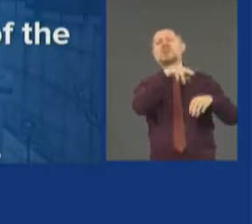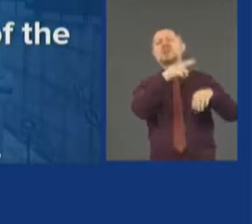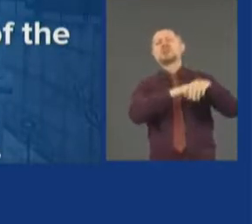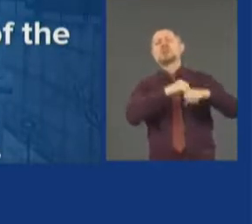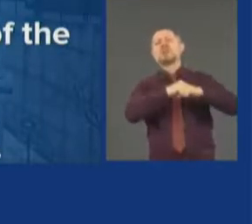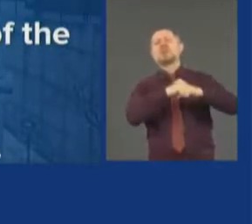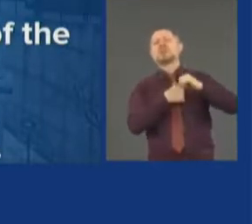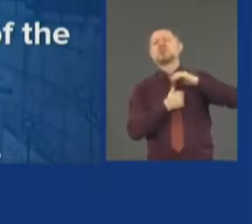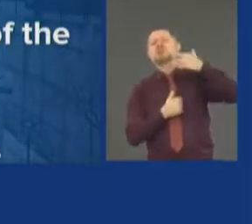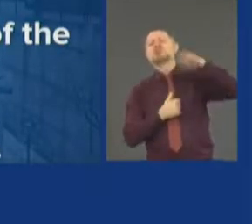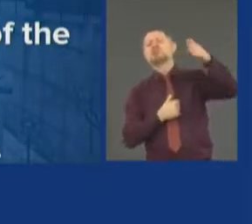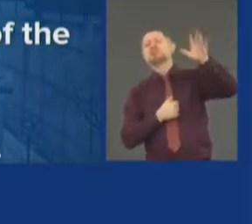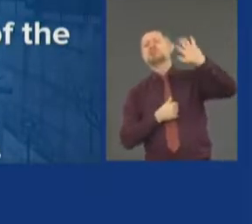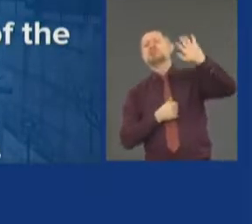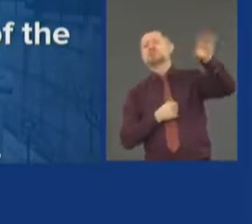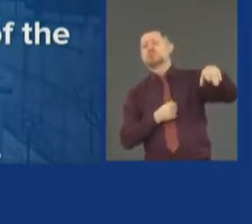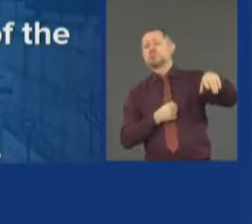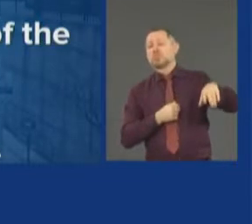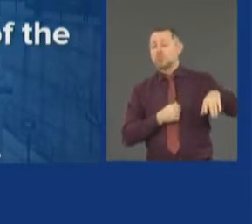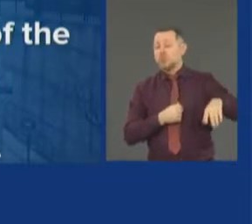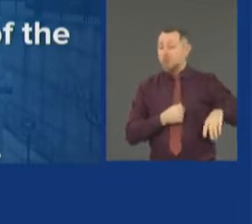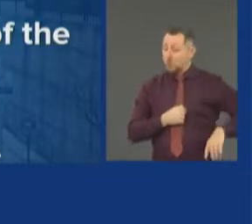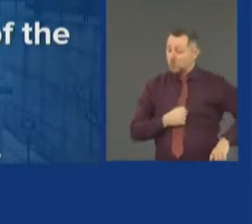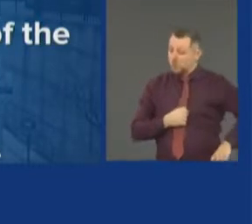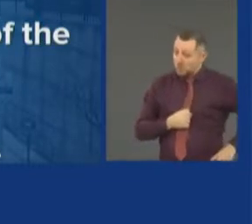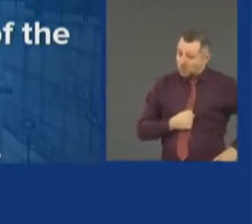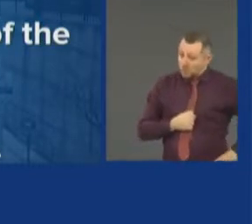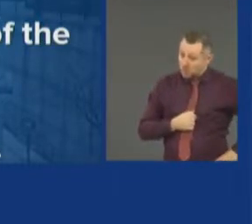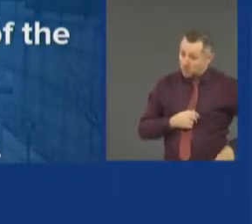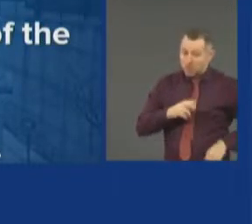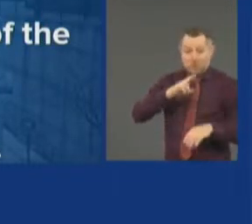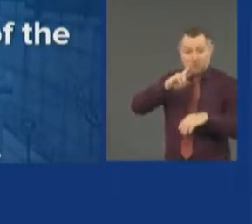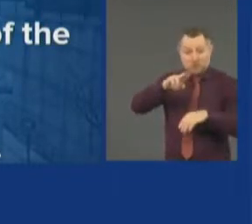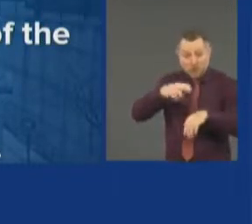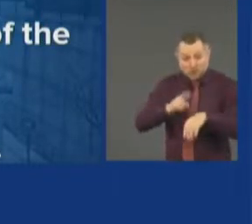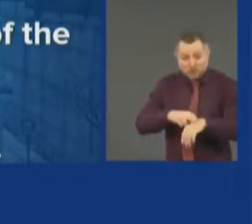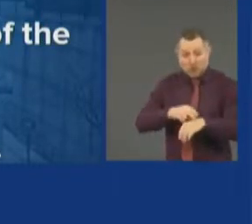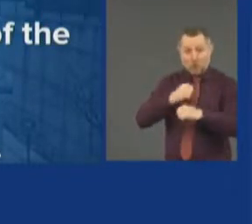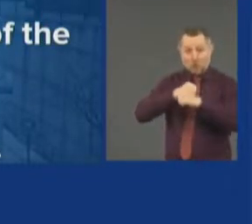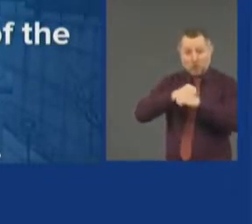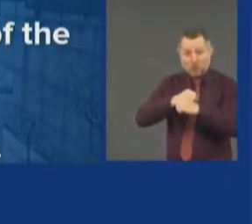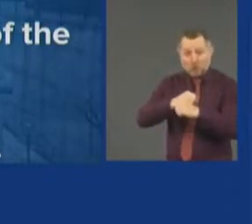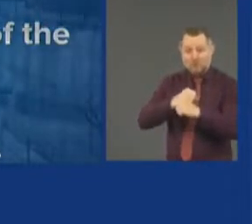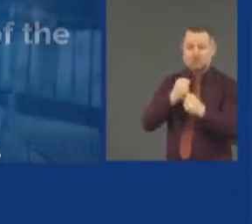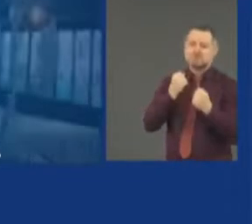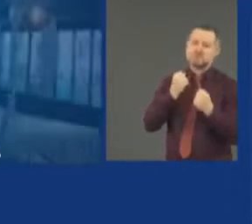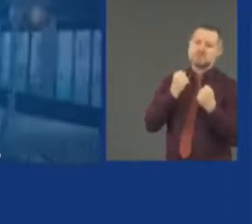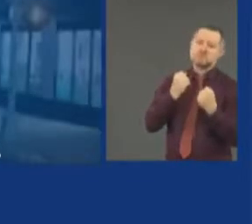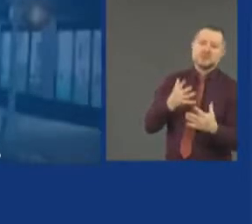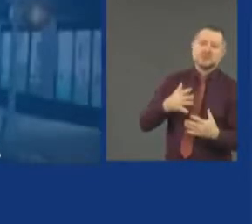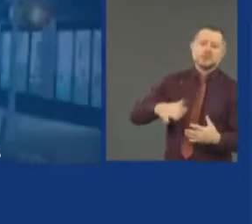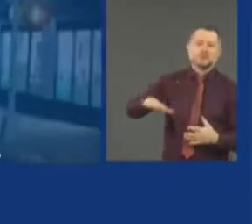which would be a large-scale support network that we could bring to New York City.